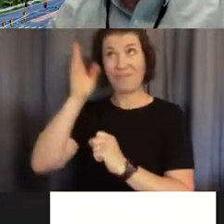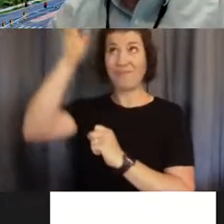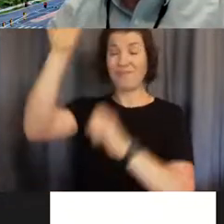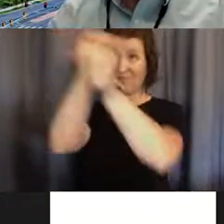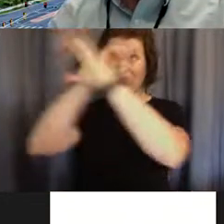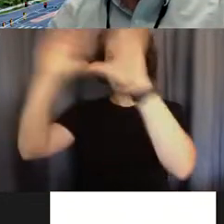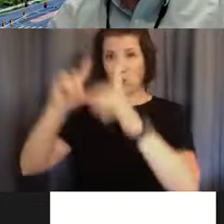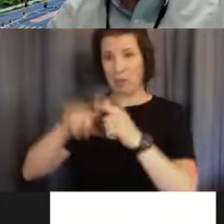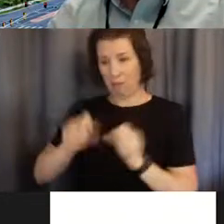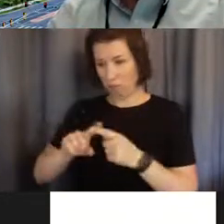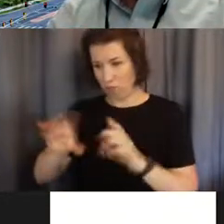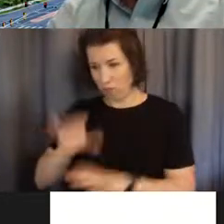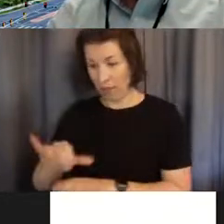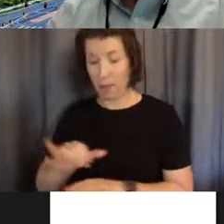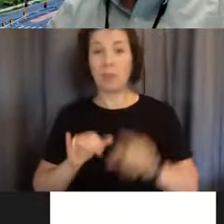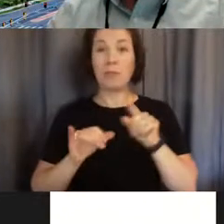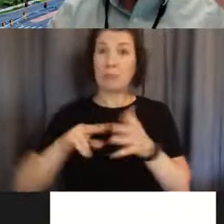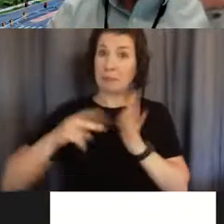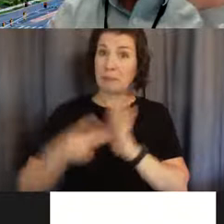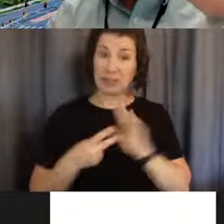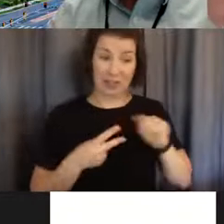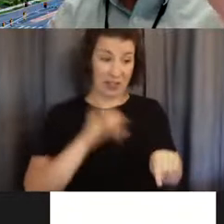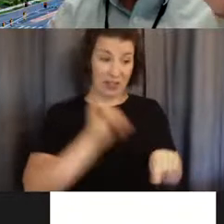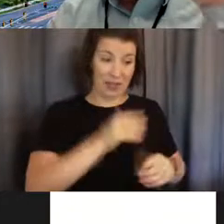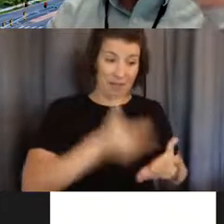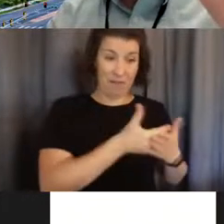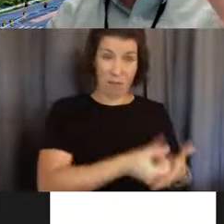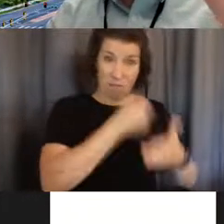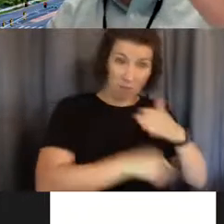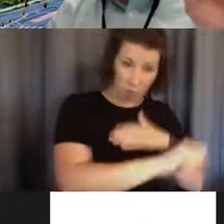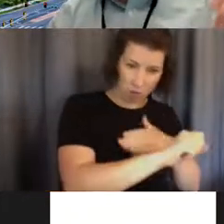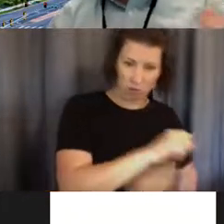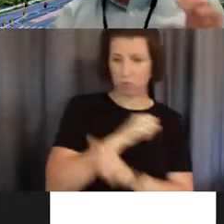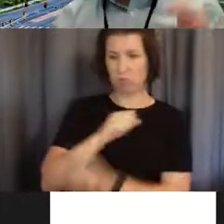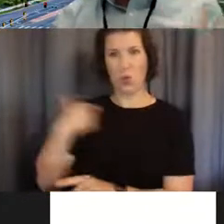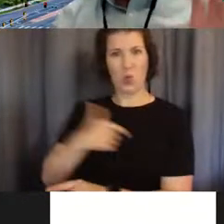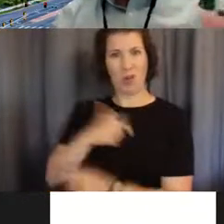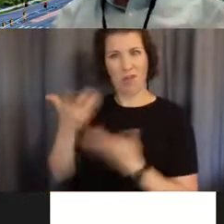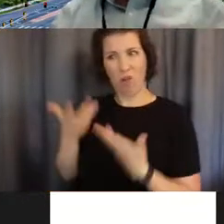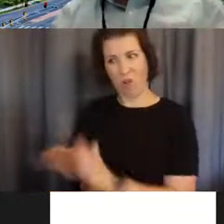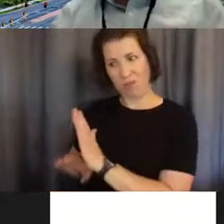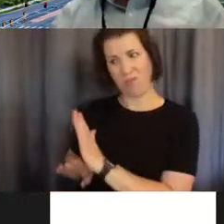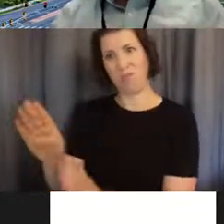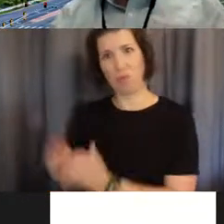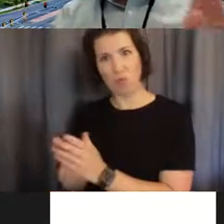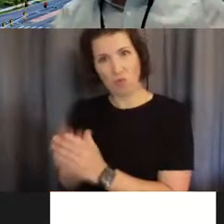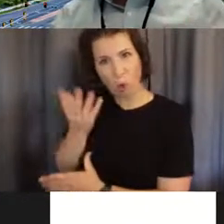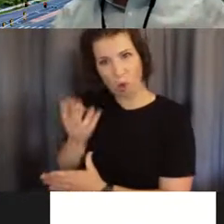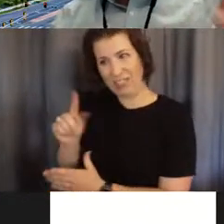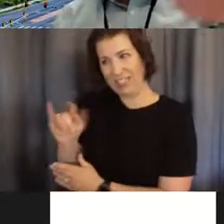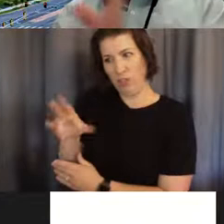infant's born, we have tissue of that infant's own cells ready to,